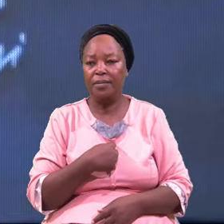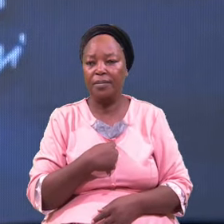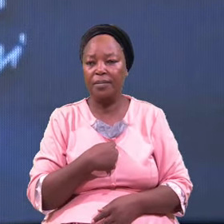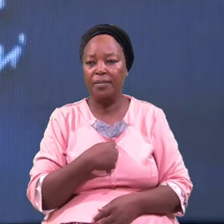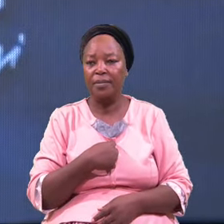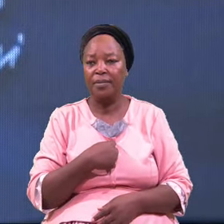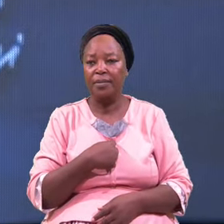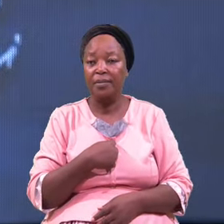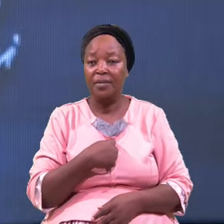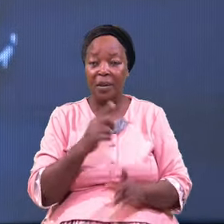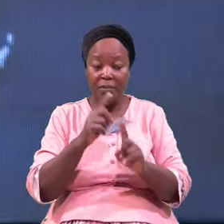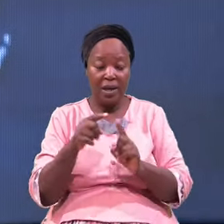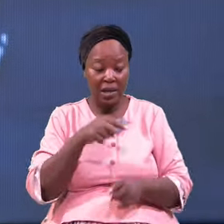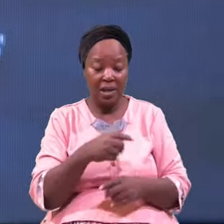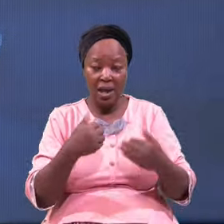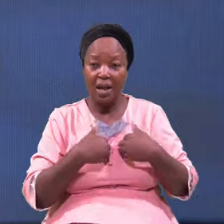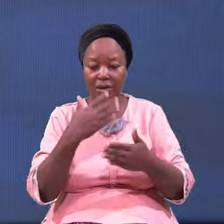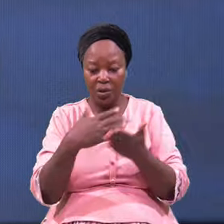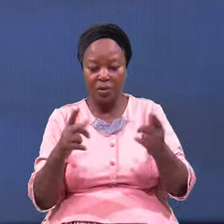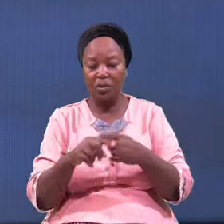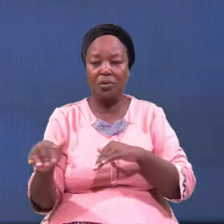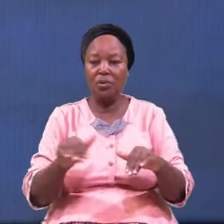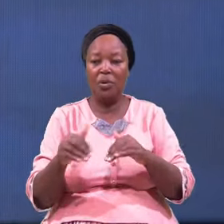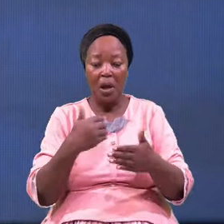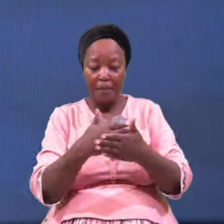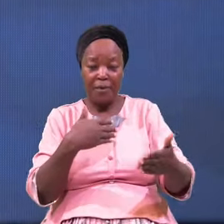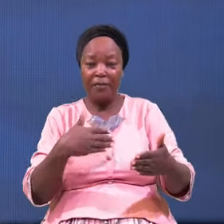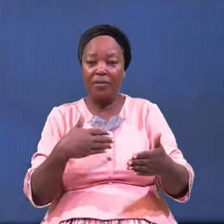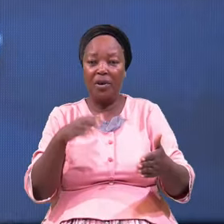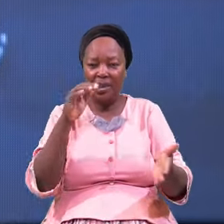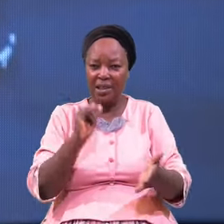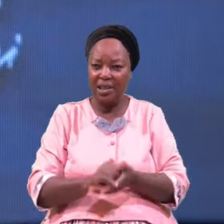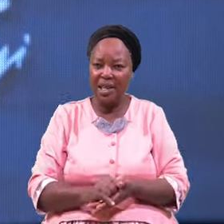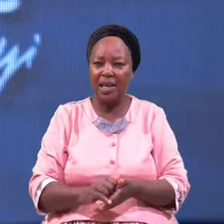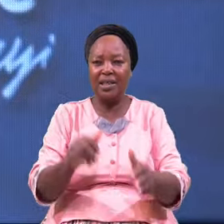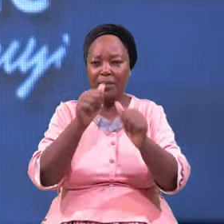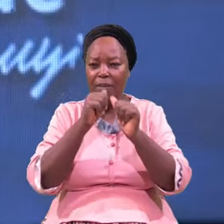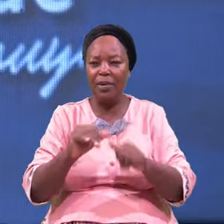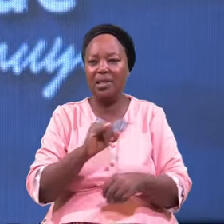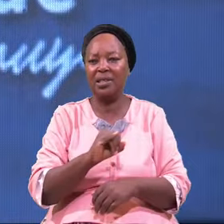But He Had Something To Do Before That Blessing